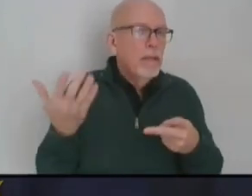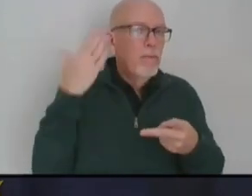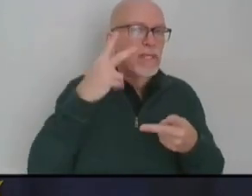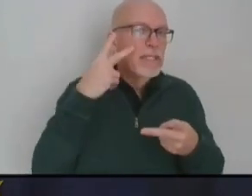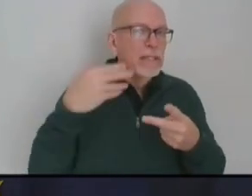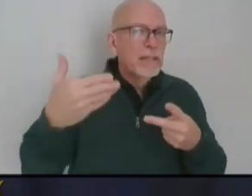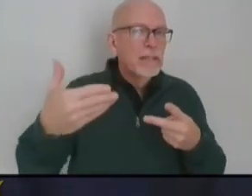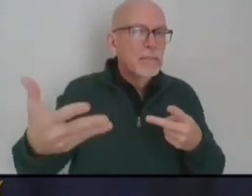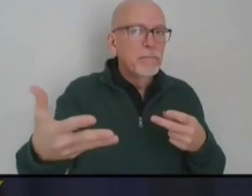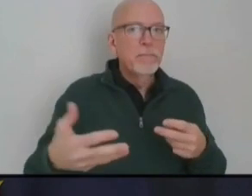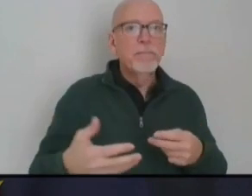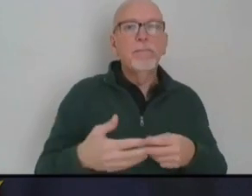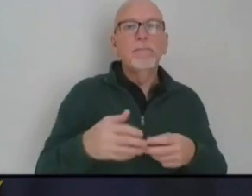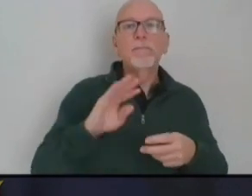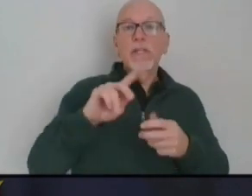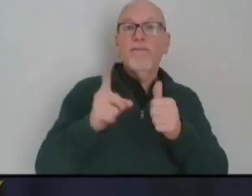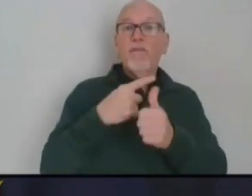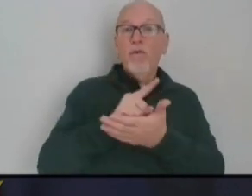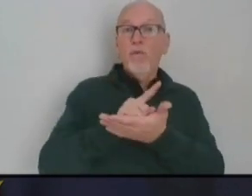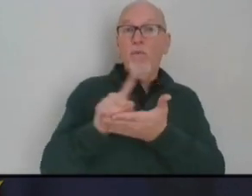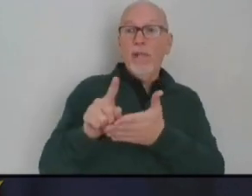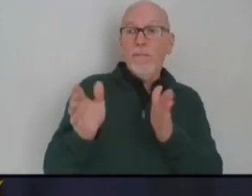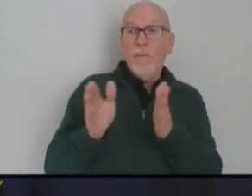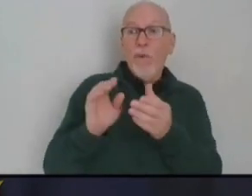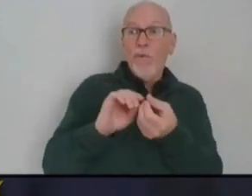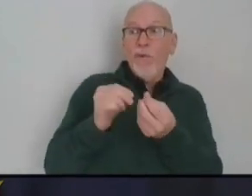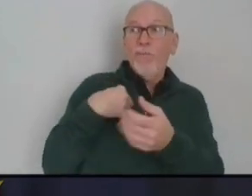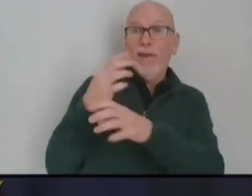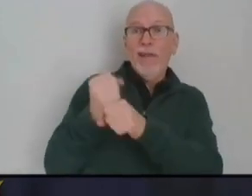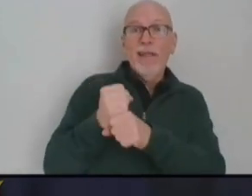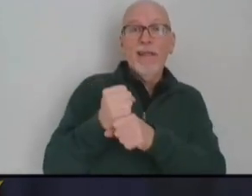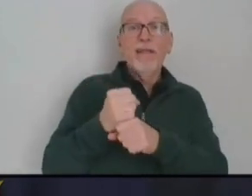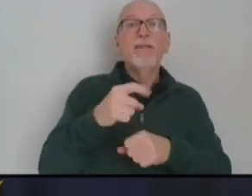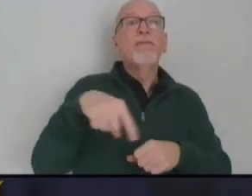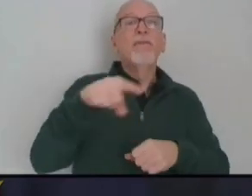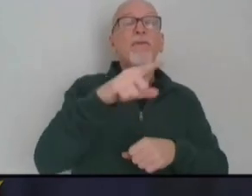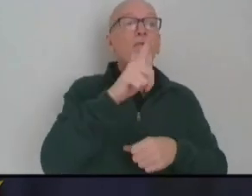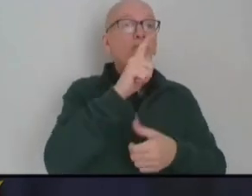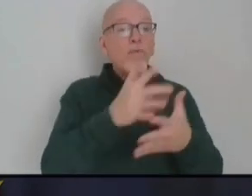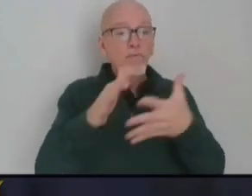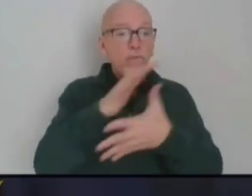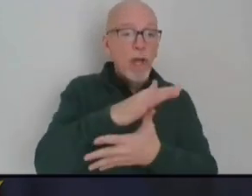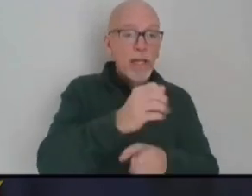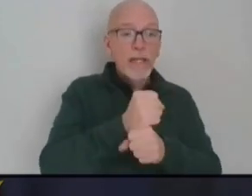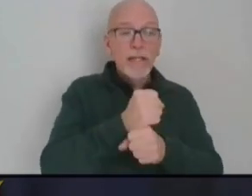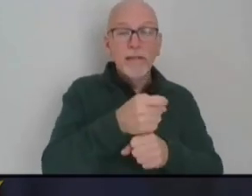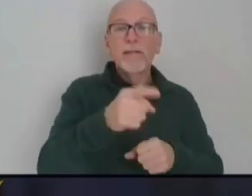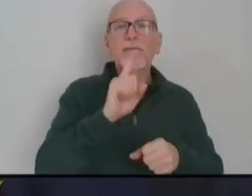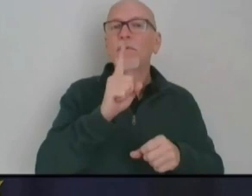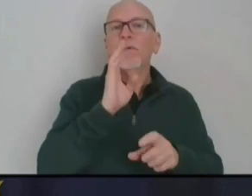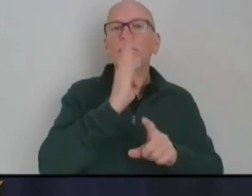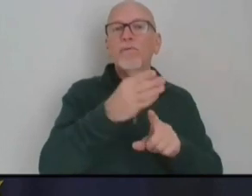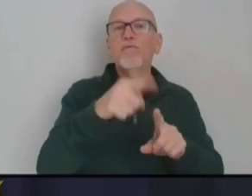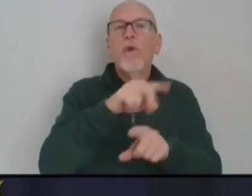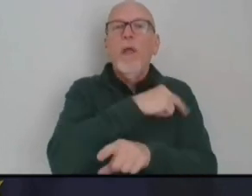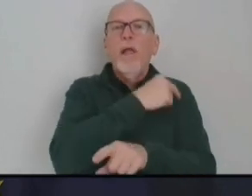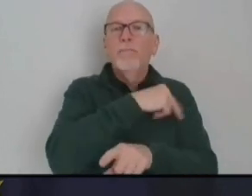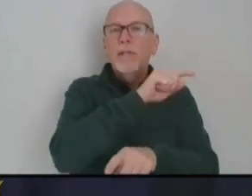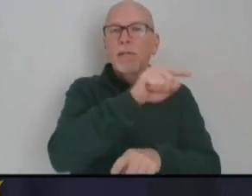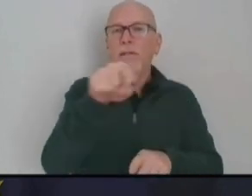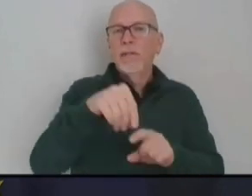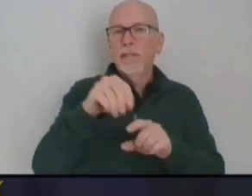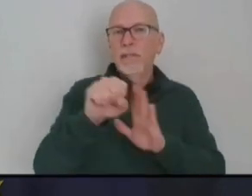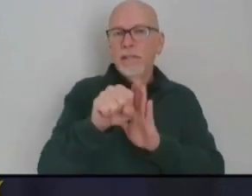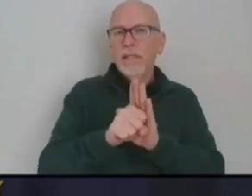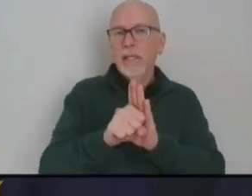is a smaller amount, that very first week, the invitation to get registered and get the vaccine is going directly to the hospitals across the state, and then